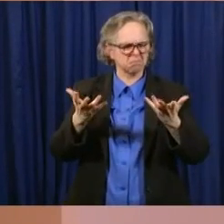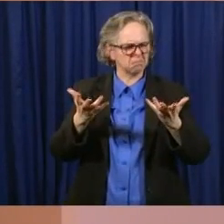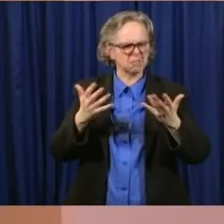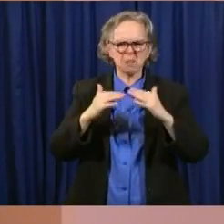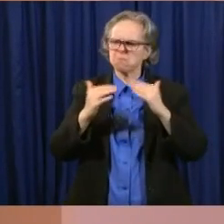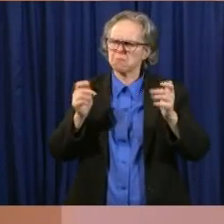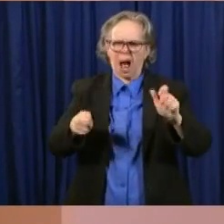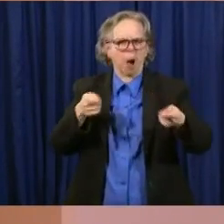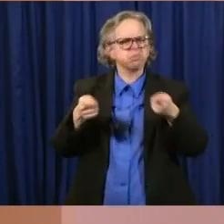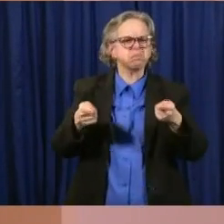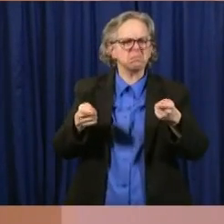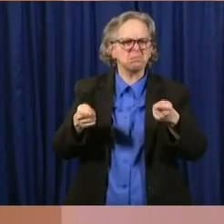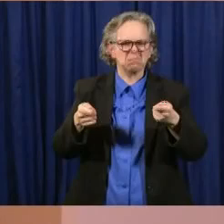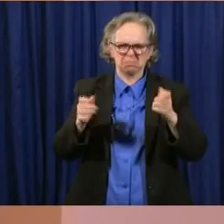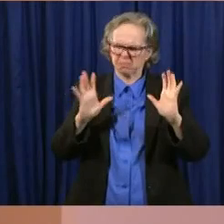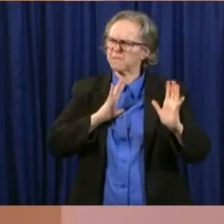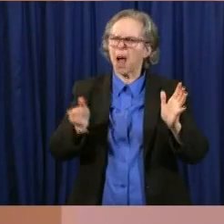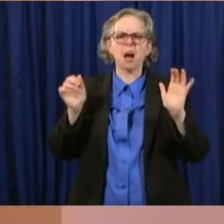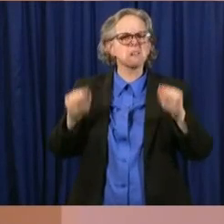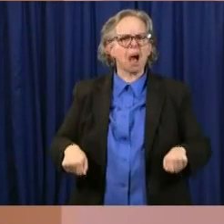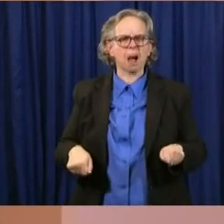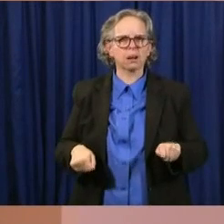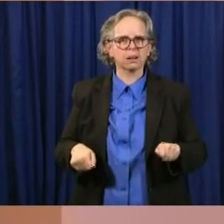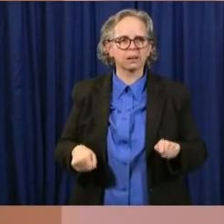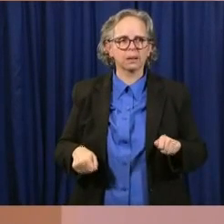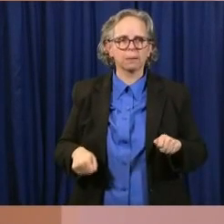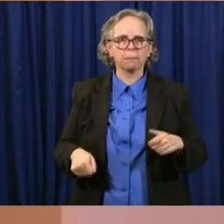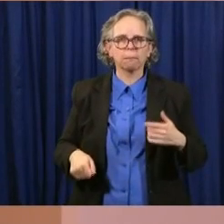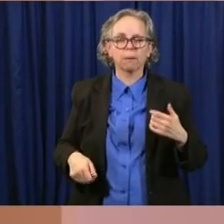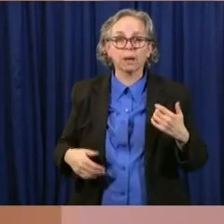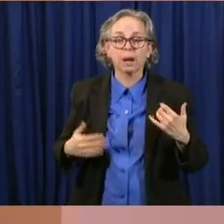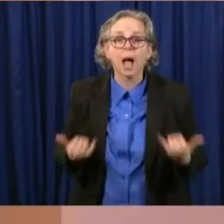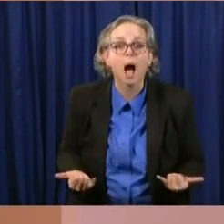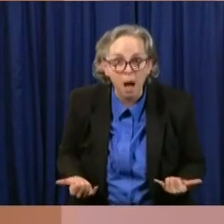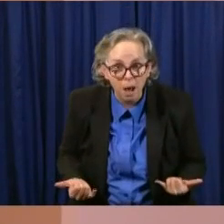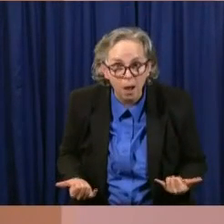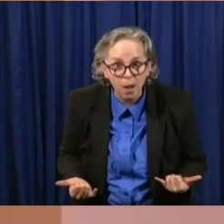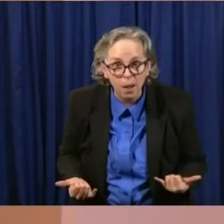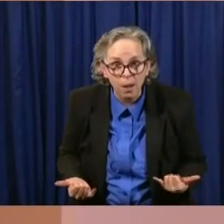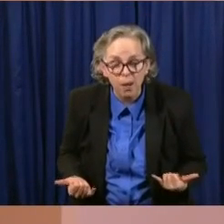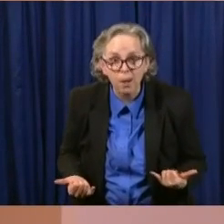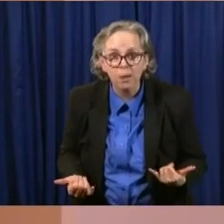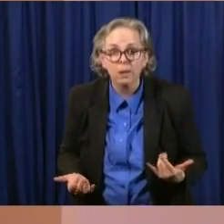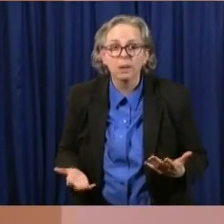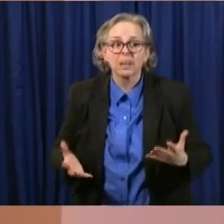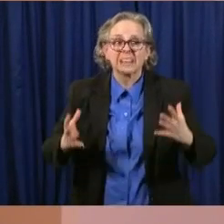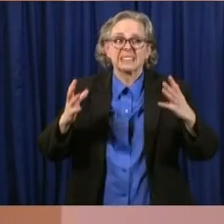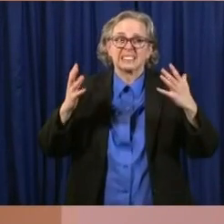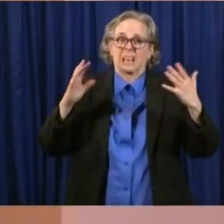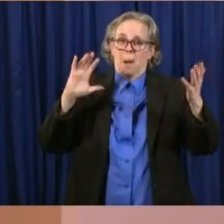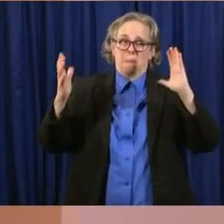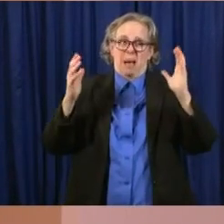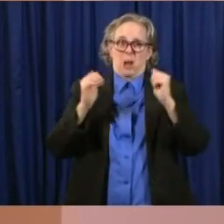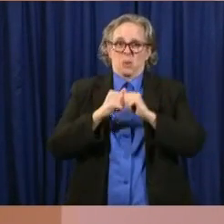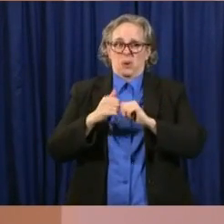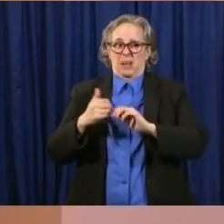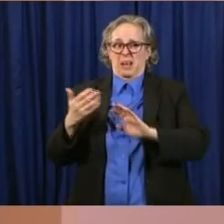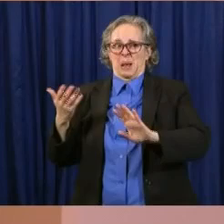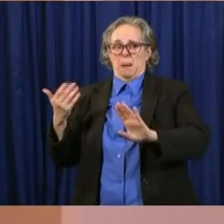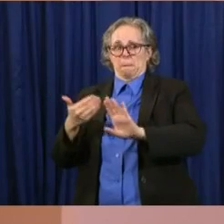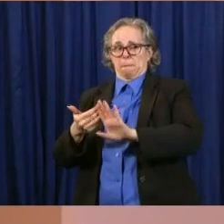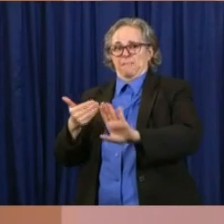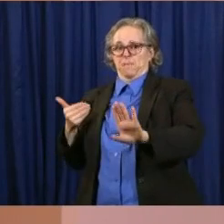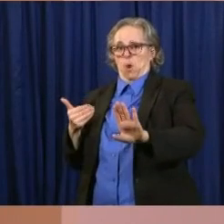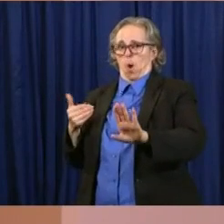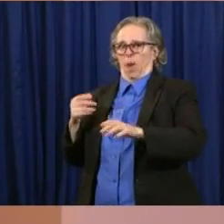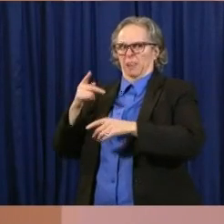it was being called to do. But, uh, and to put this in perspective, pre-pandemic, pre-pandemic, there